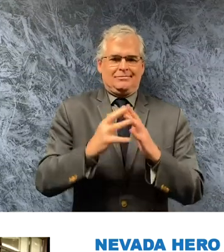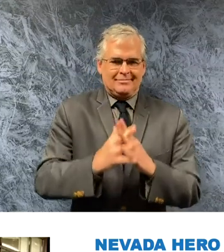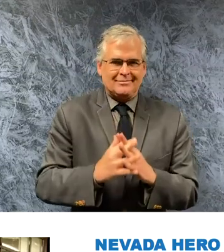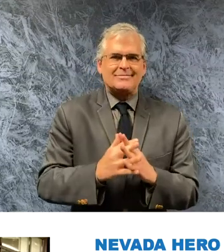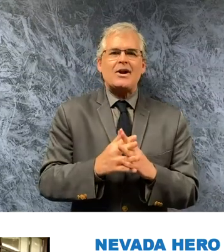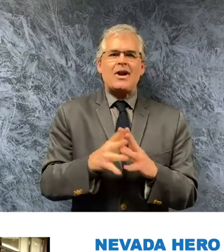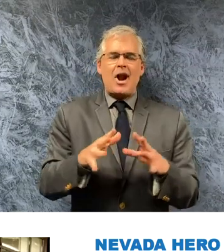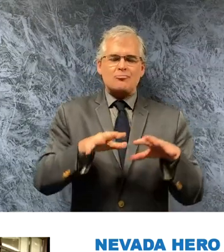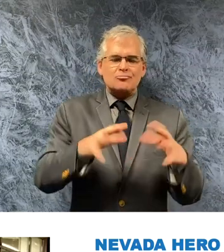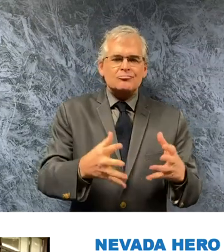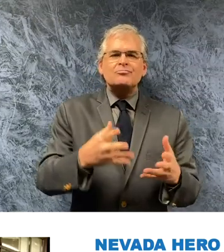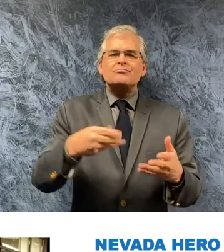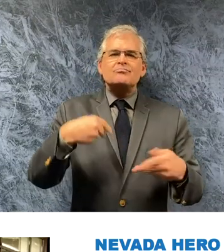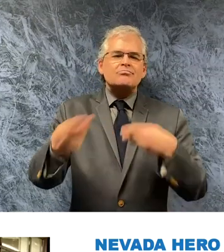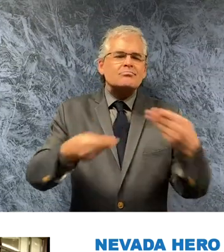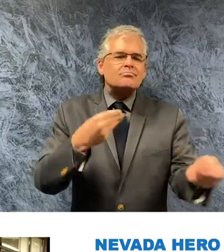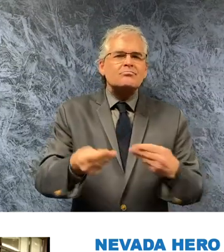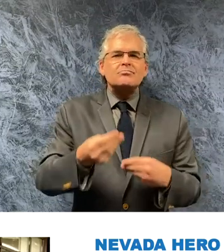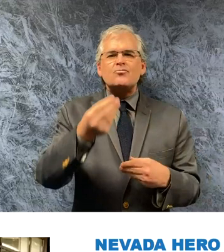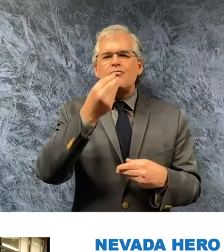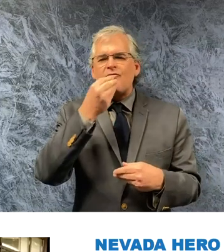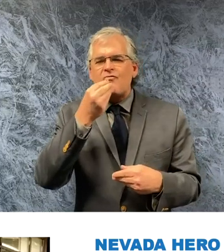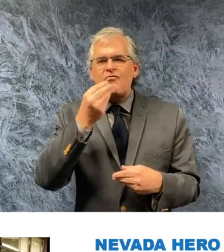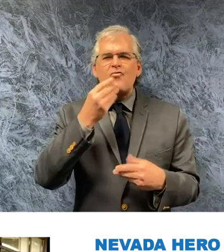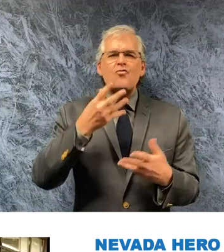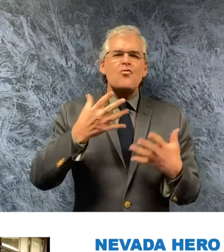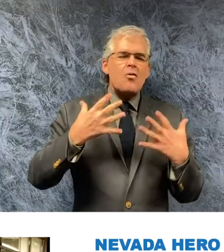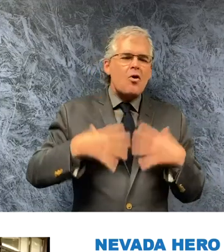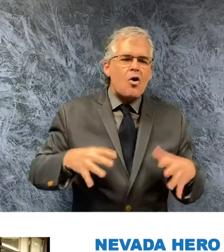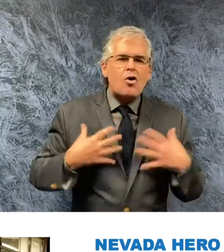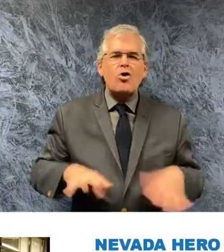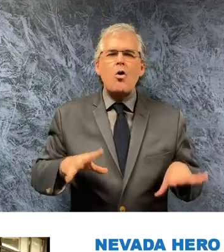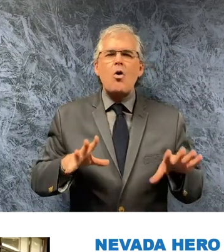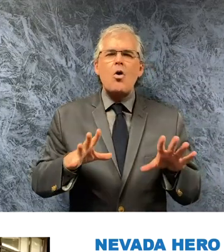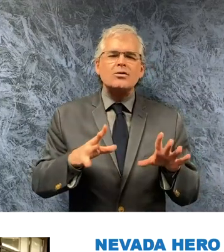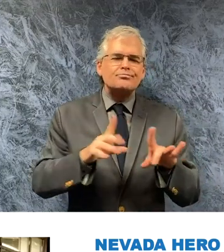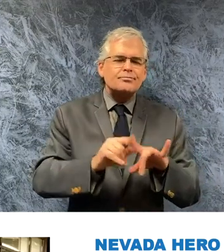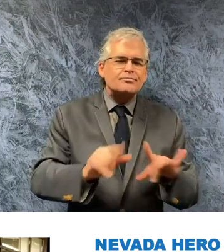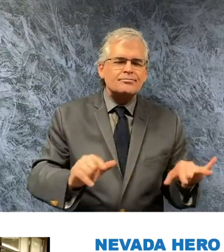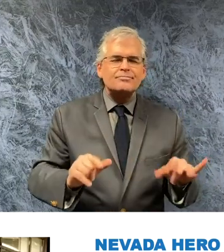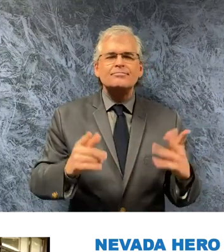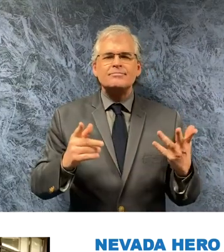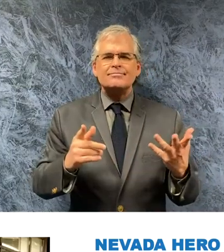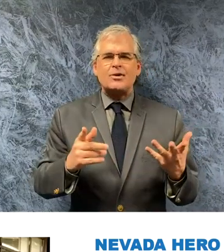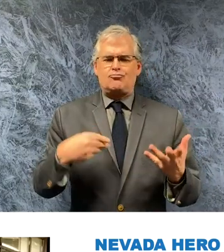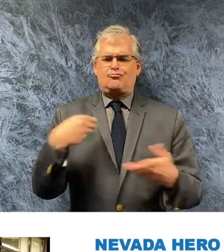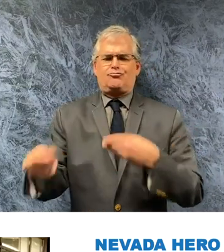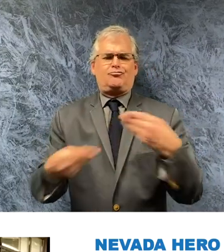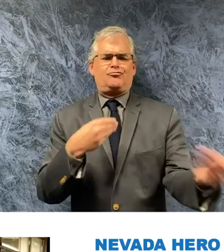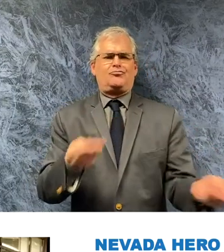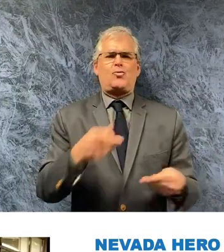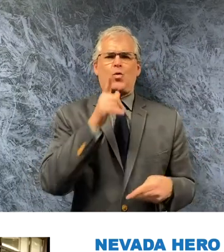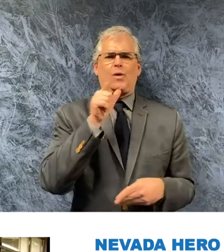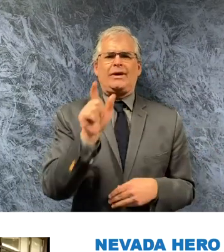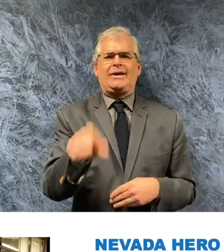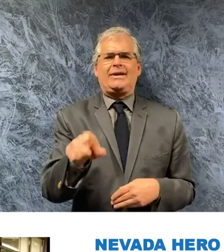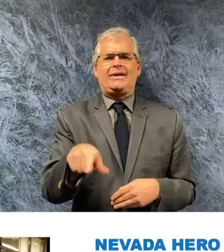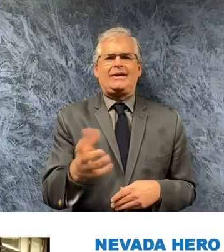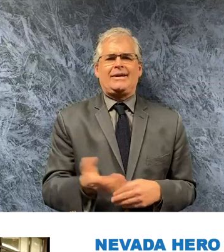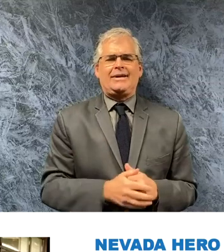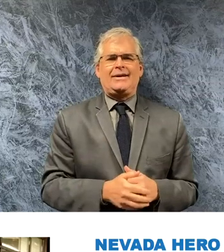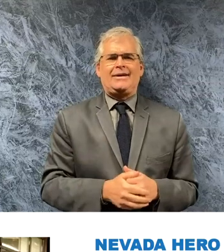provide meals clothes children supplies and easter items for people in need during a covet 19 outbreak this facebook